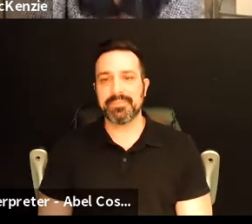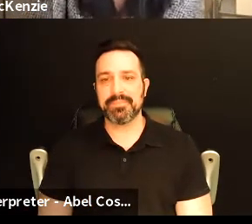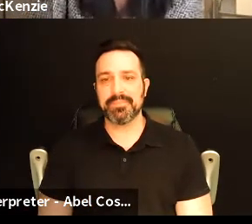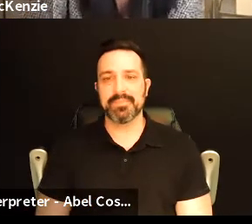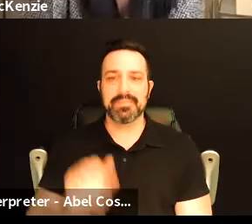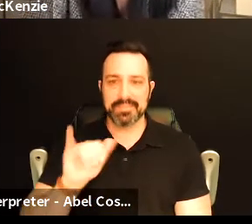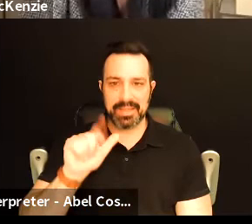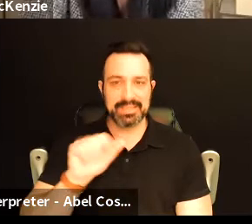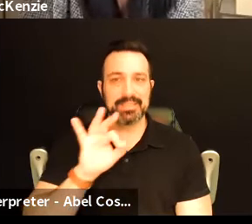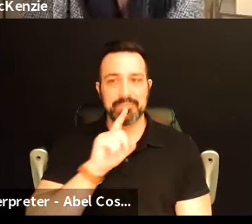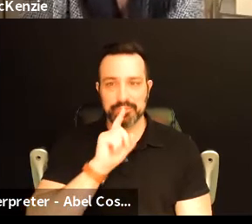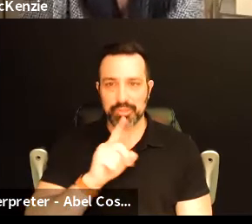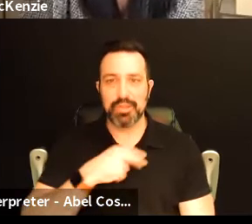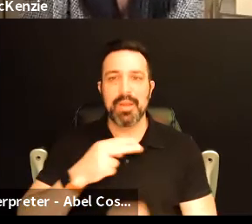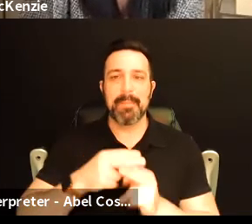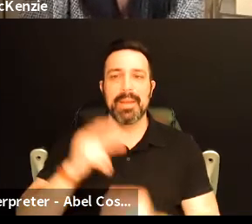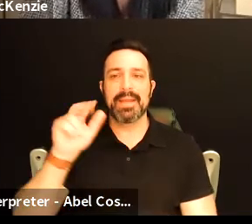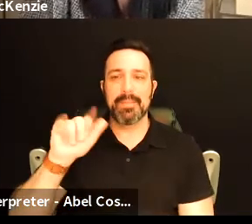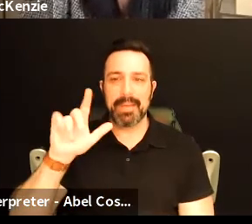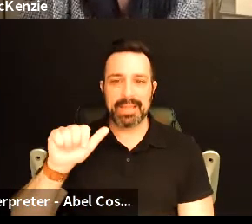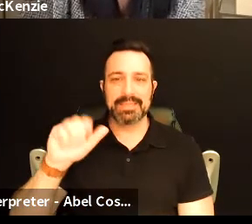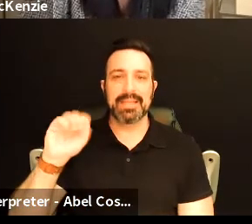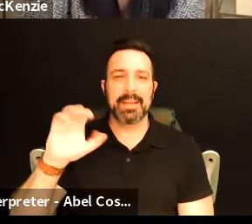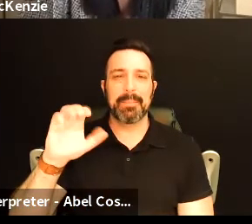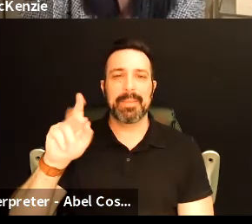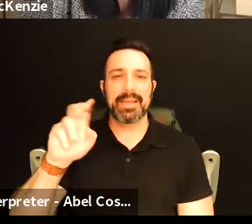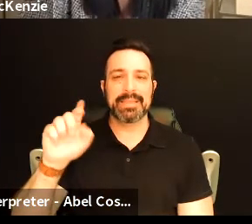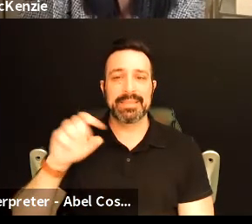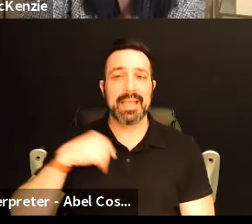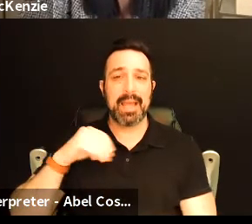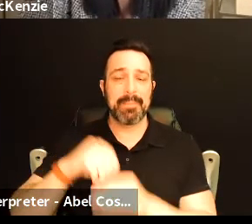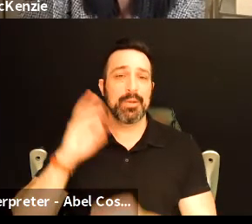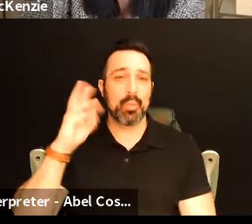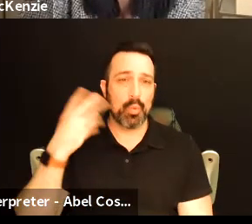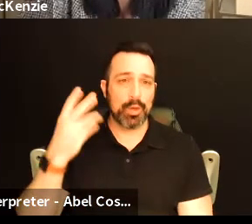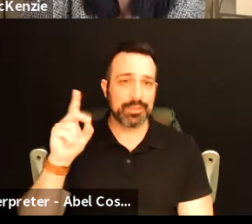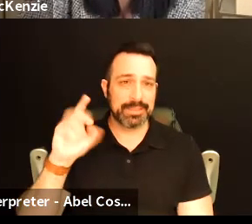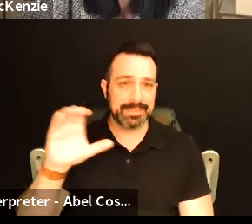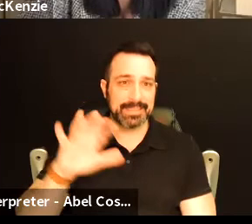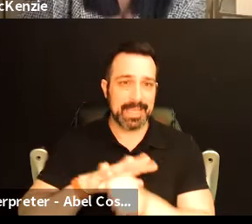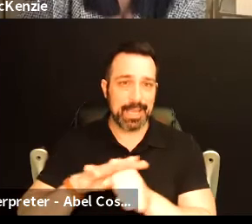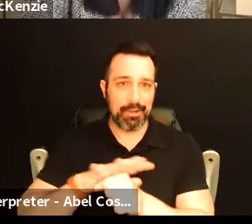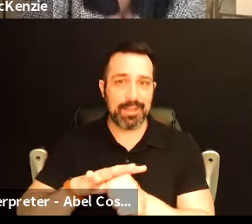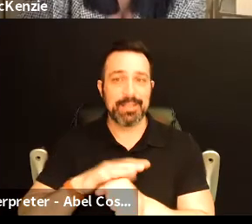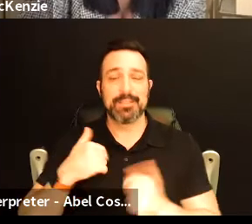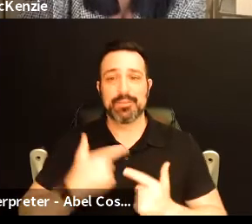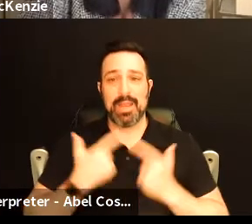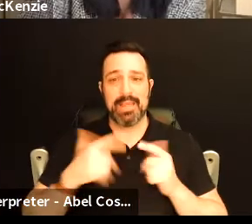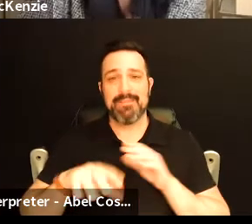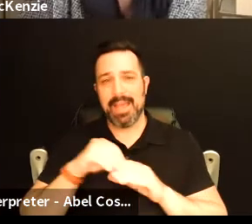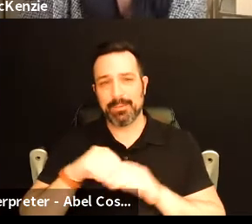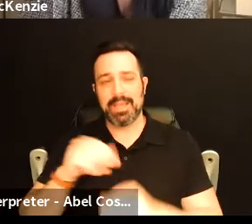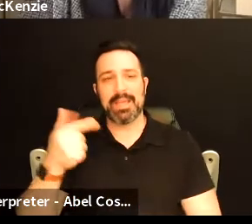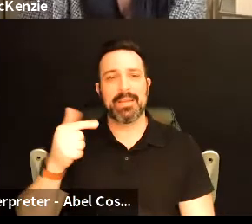Sure. My name is Alicia McKenzie. I am located in the Washington DC area so I live just outside of